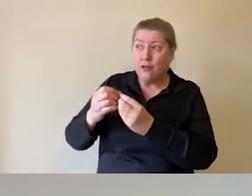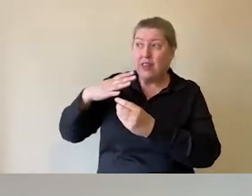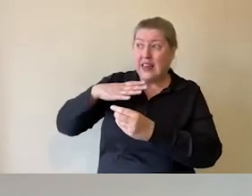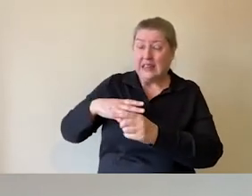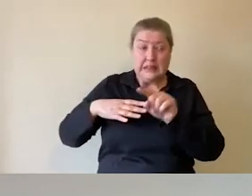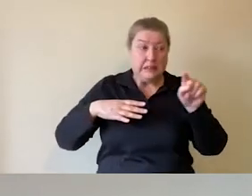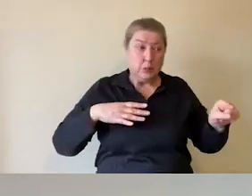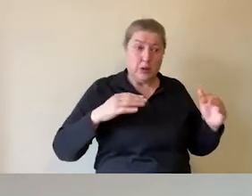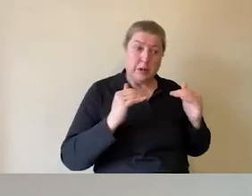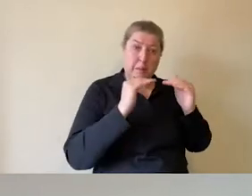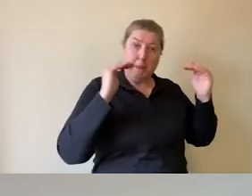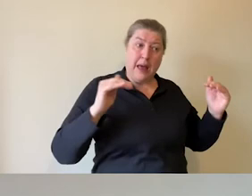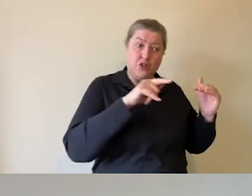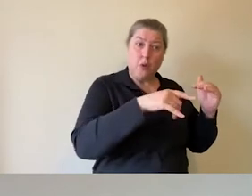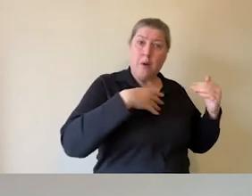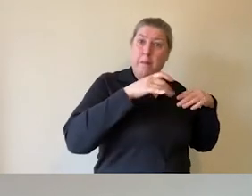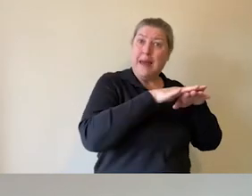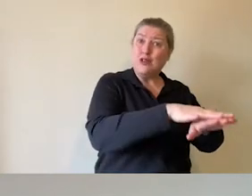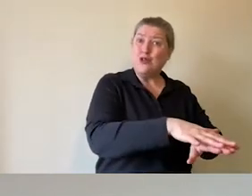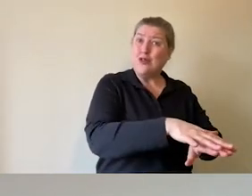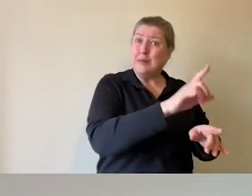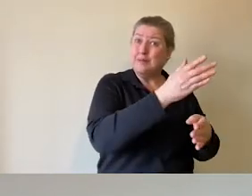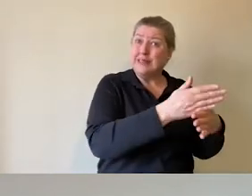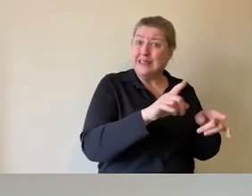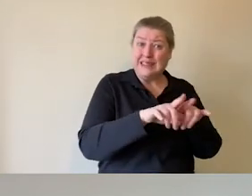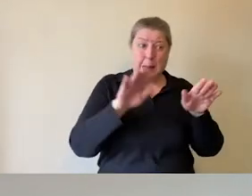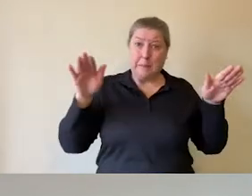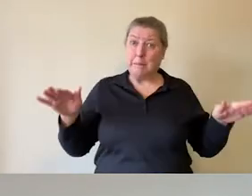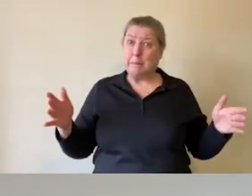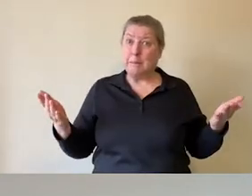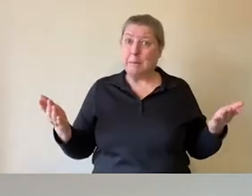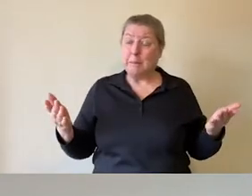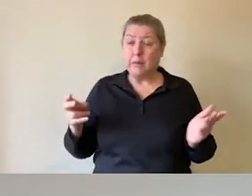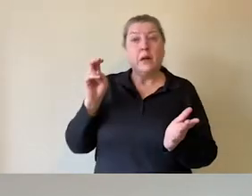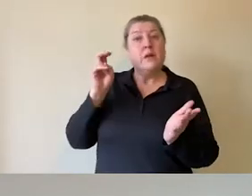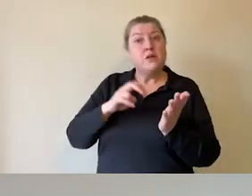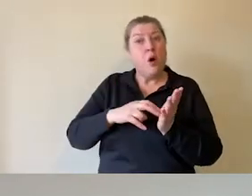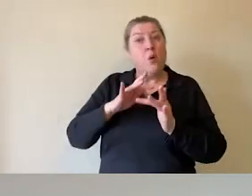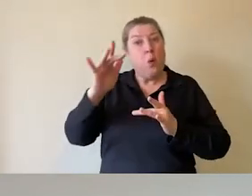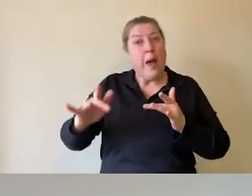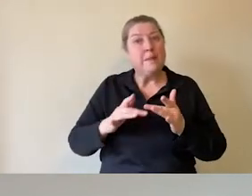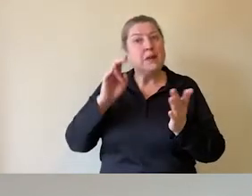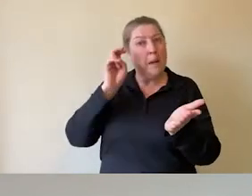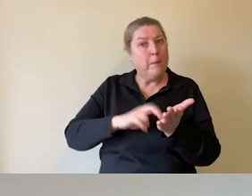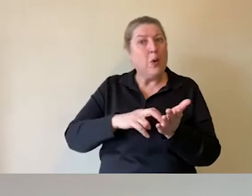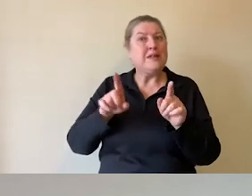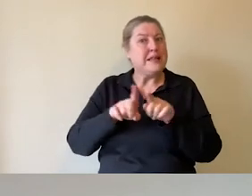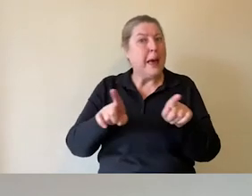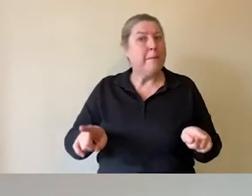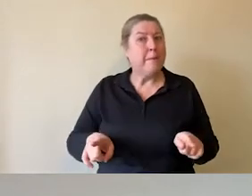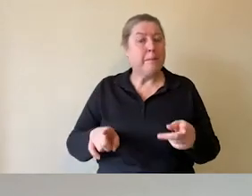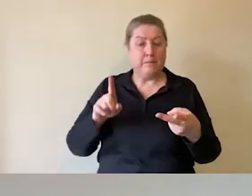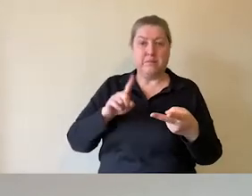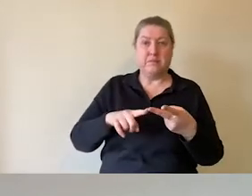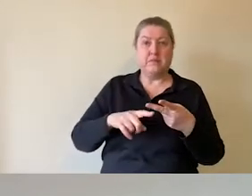what our mainstream schools did. They book using the same booking system. They speak to the